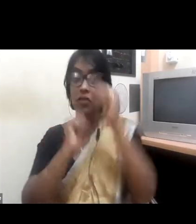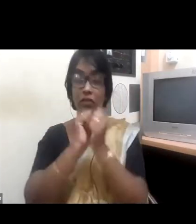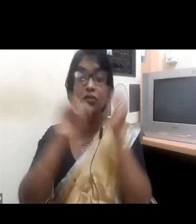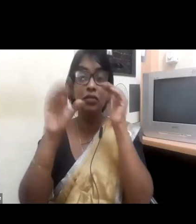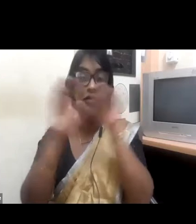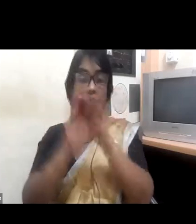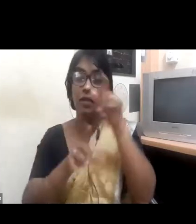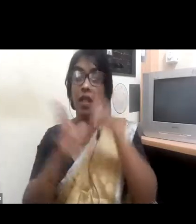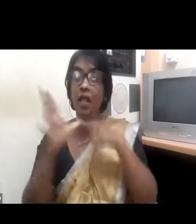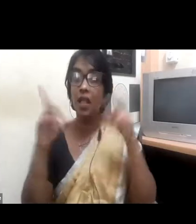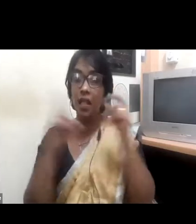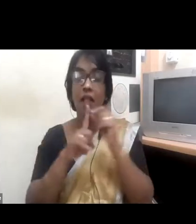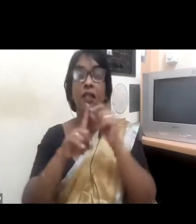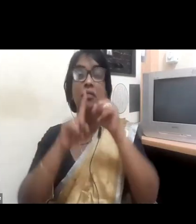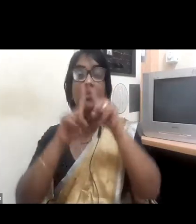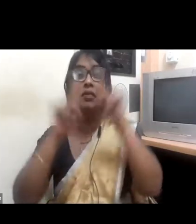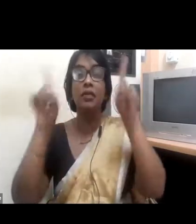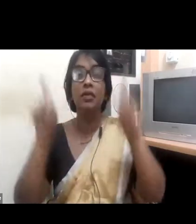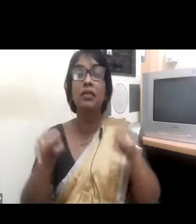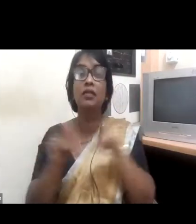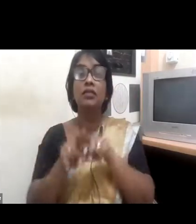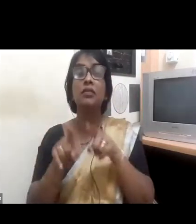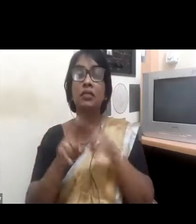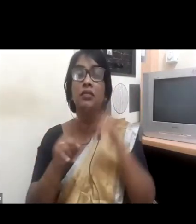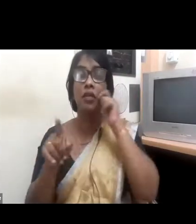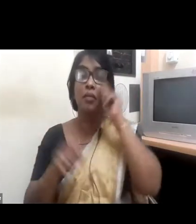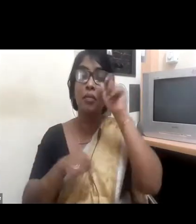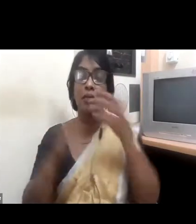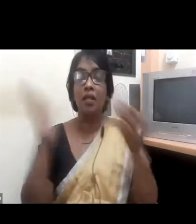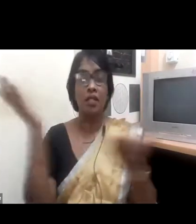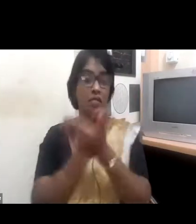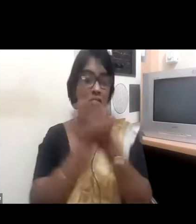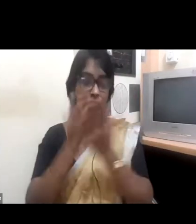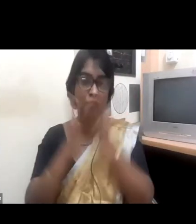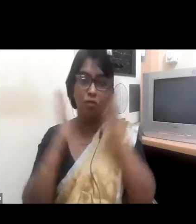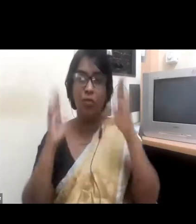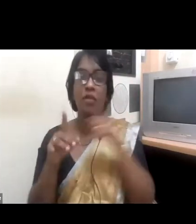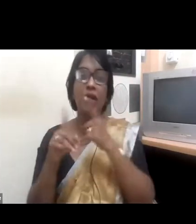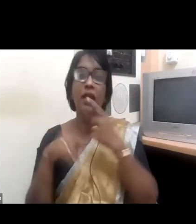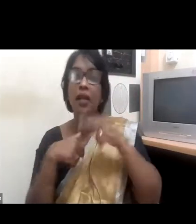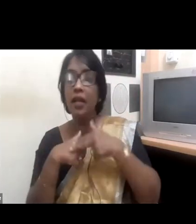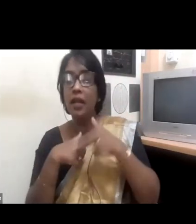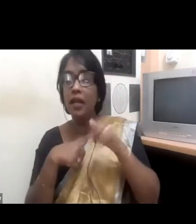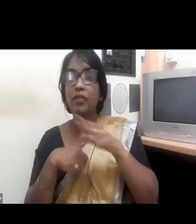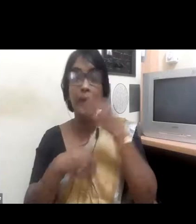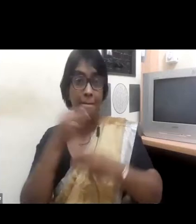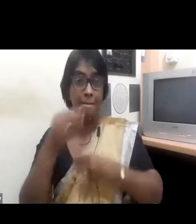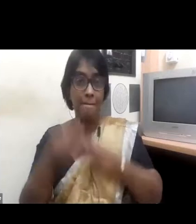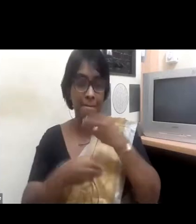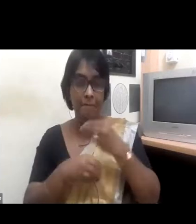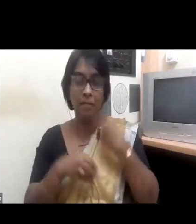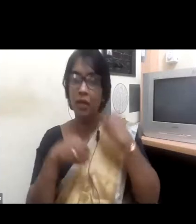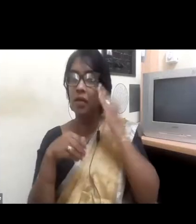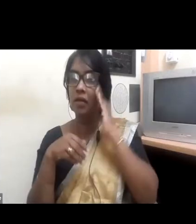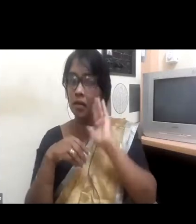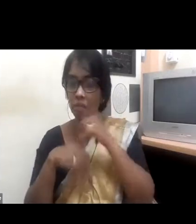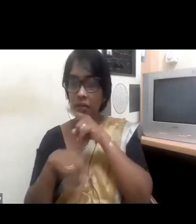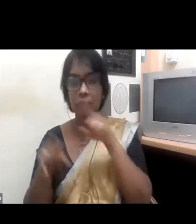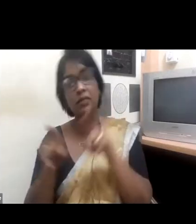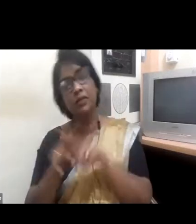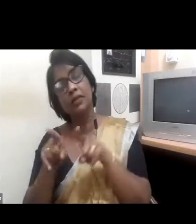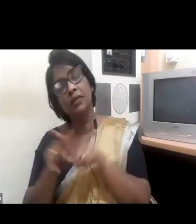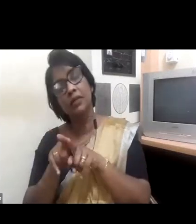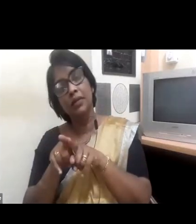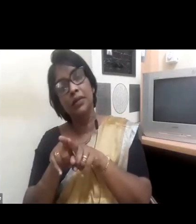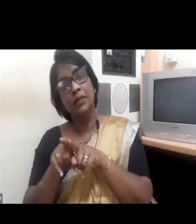applications and partly because of the nature of our business, to have a rounding understanding of the business, we feel